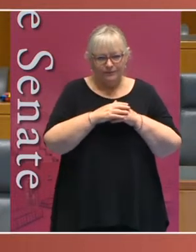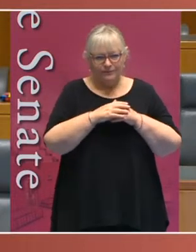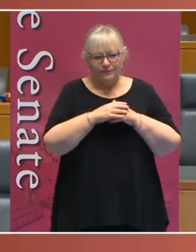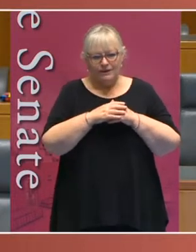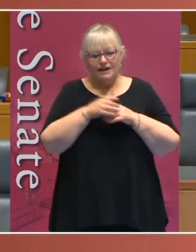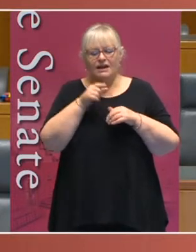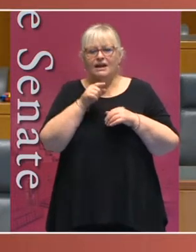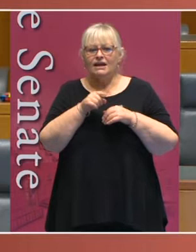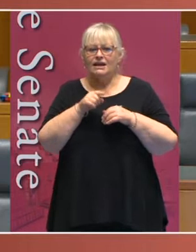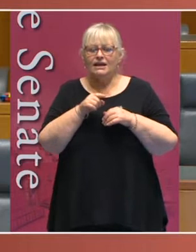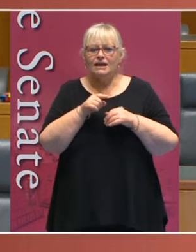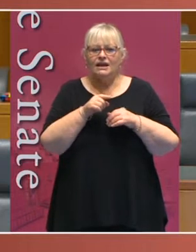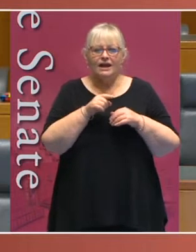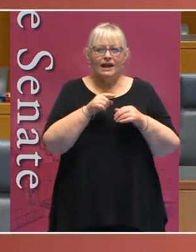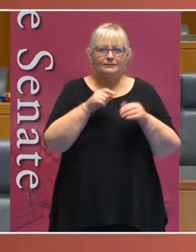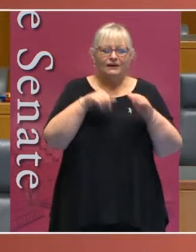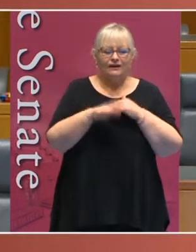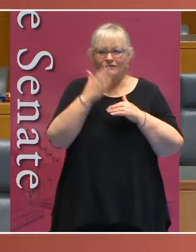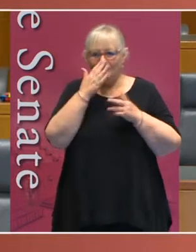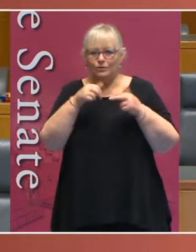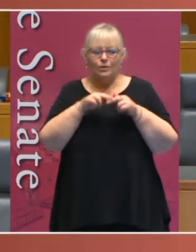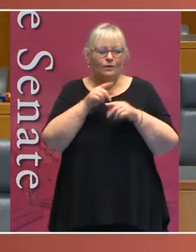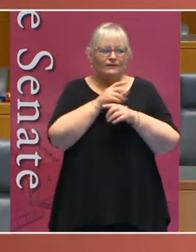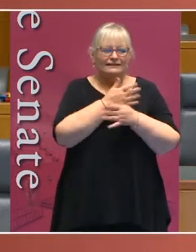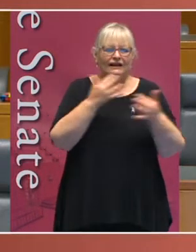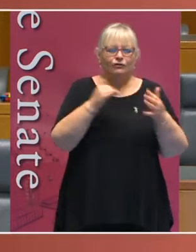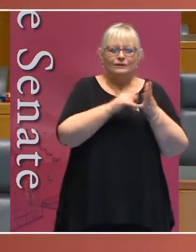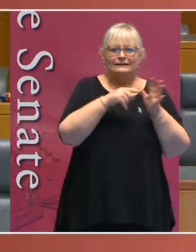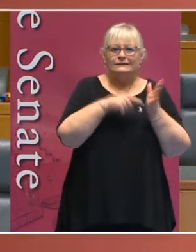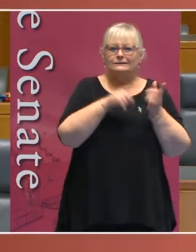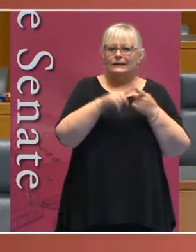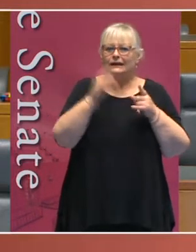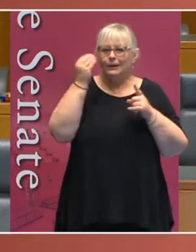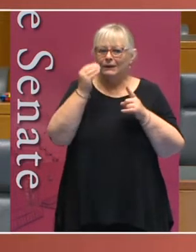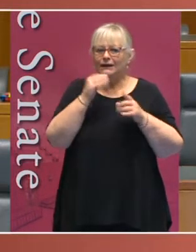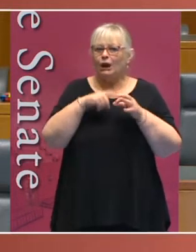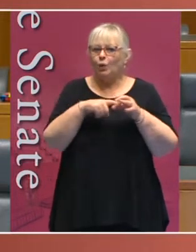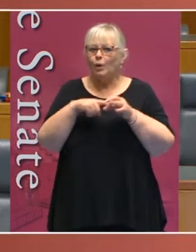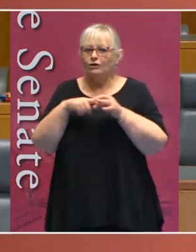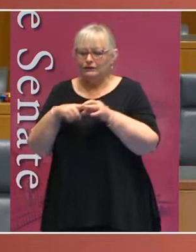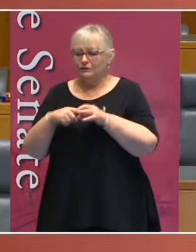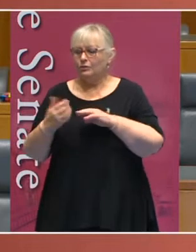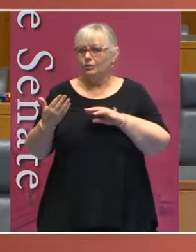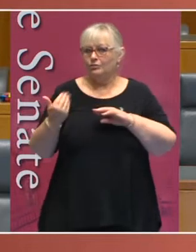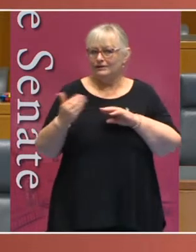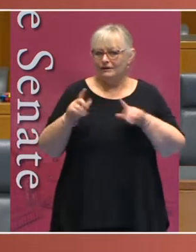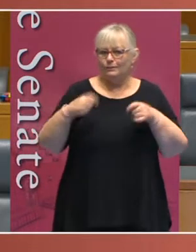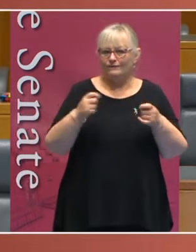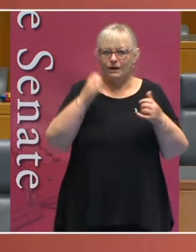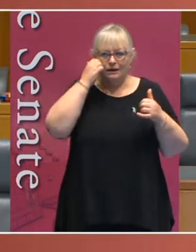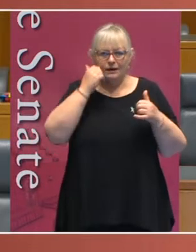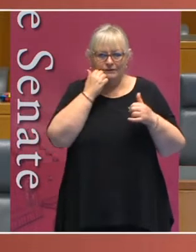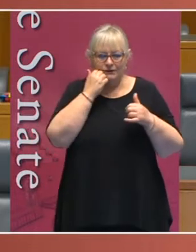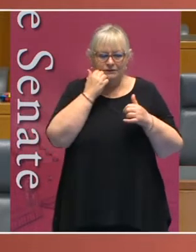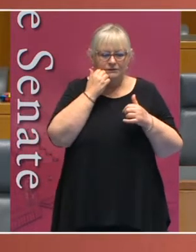Dr Gauntlet has also appeared before several Senate committee inquiries, and recently he provided evidence at Senate estimates